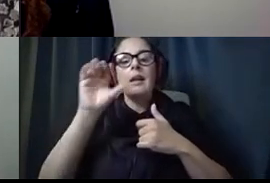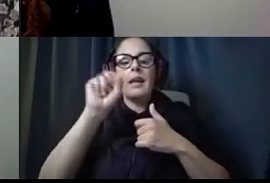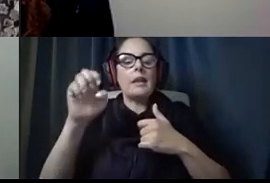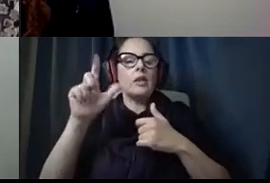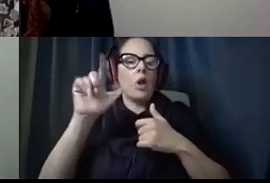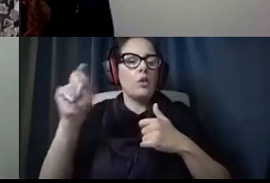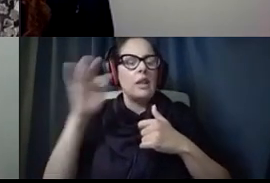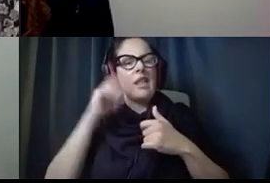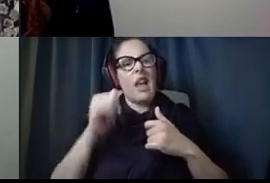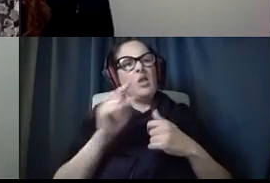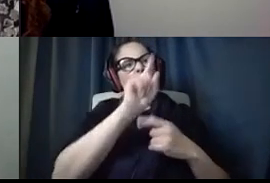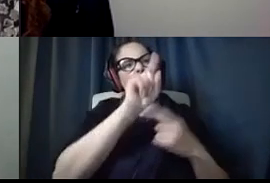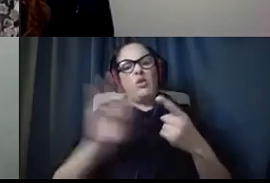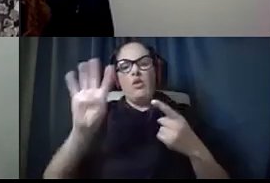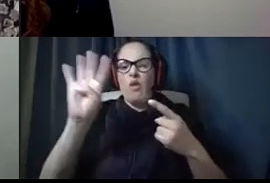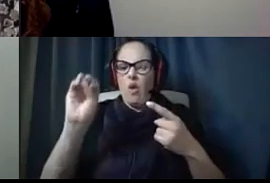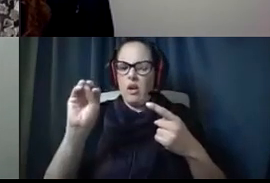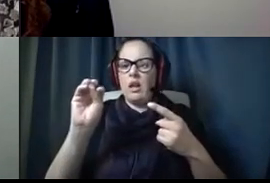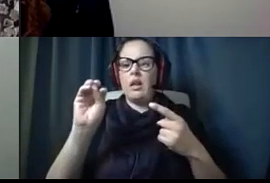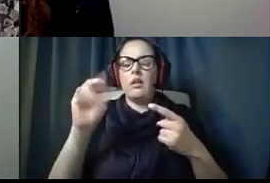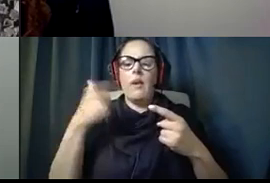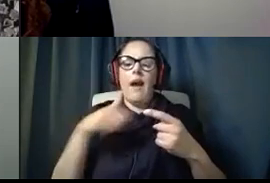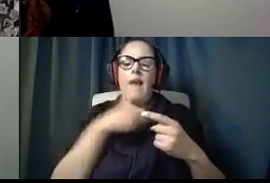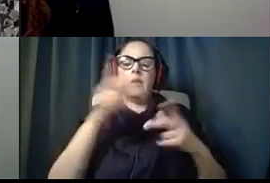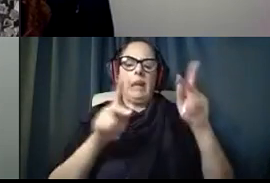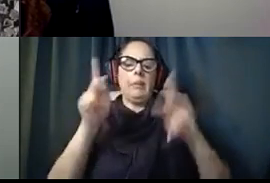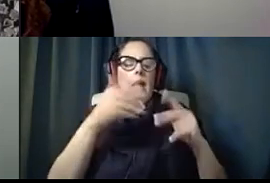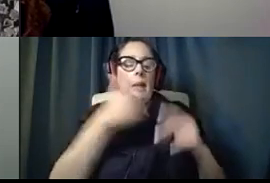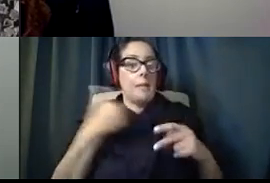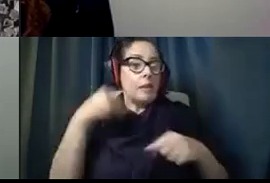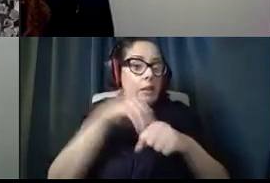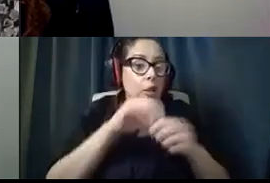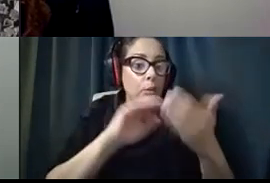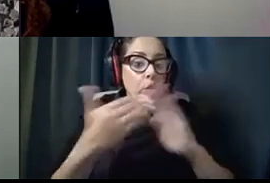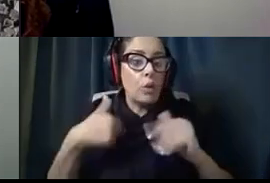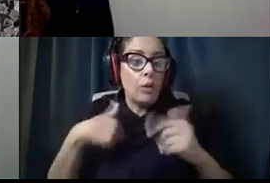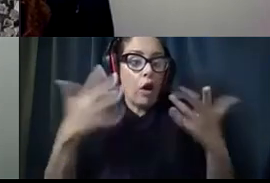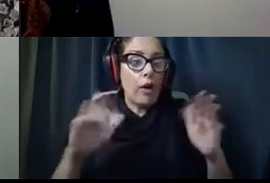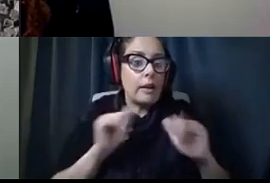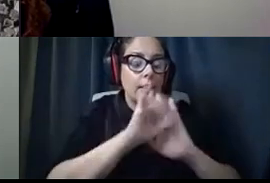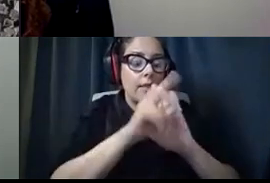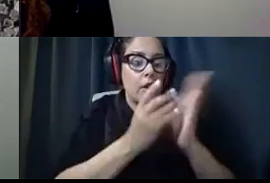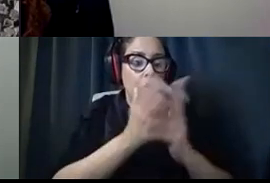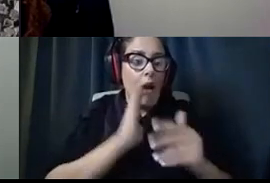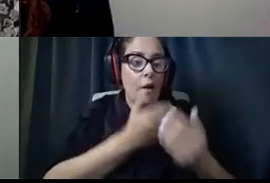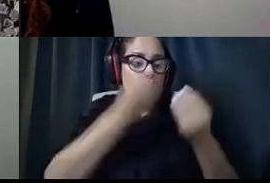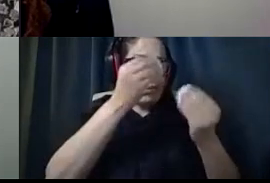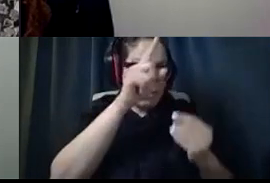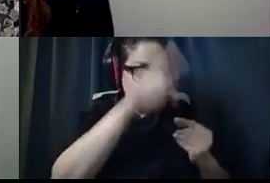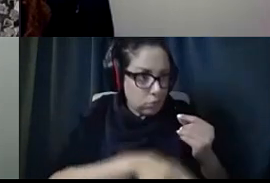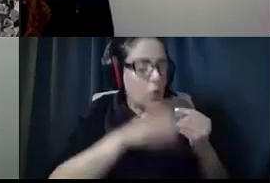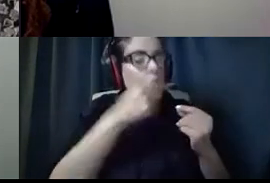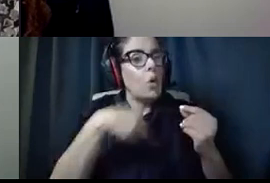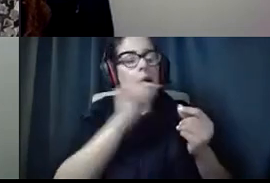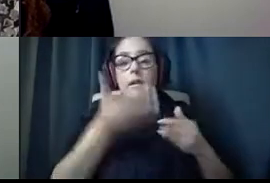1 to 40, where we have individuals that are members of communities that we've identified through our data, where we